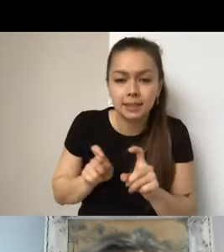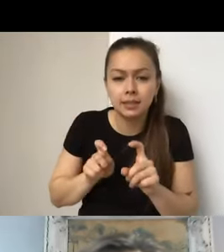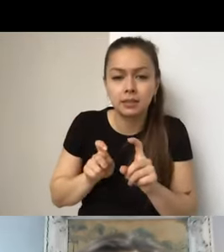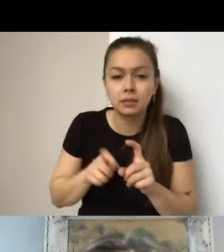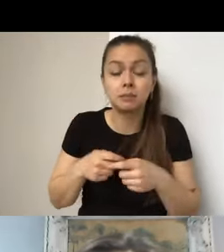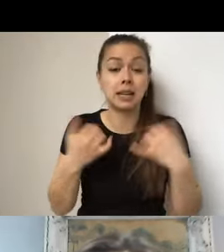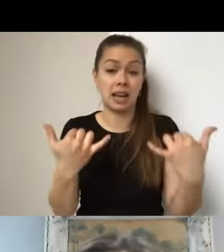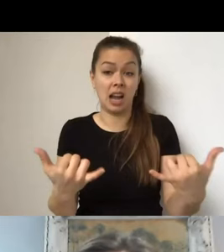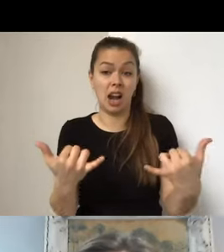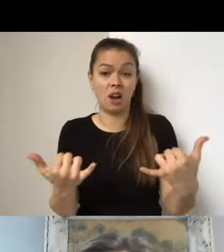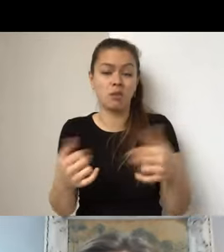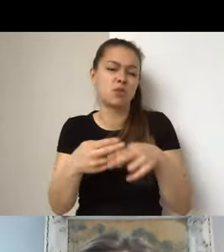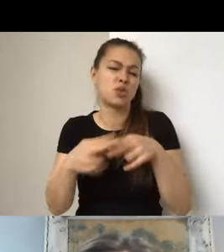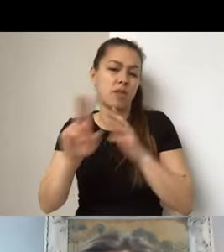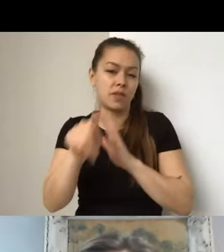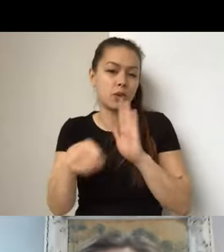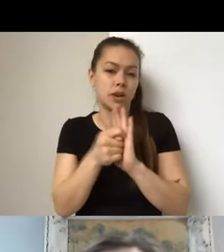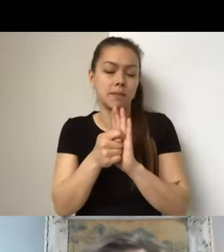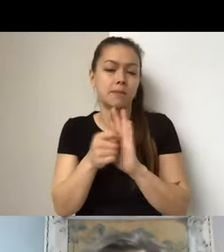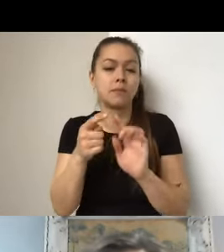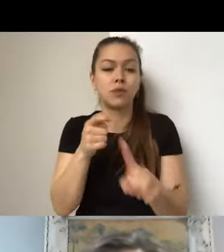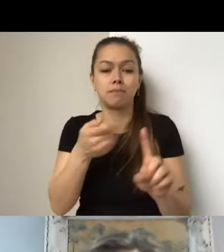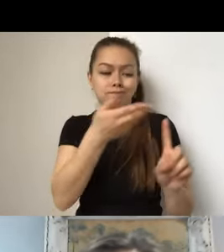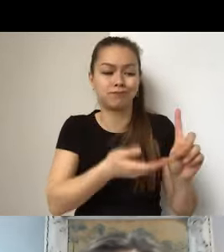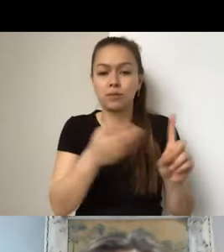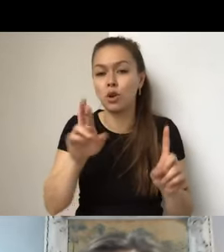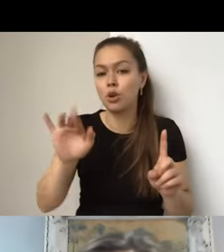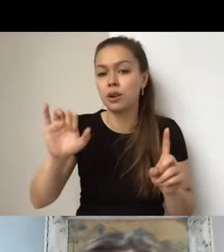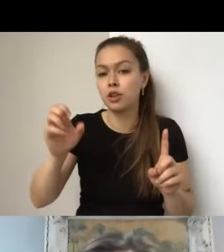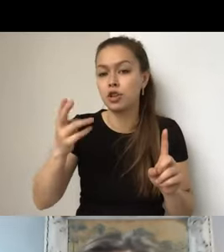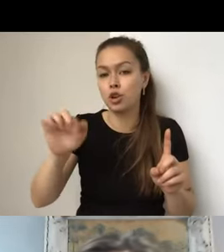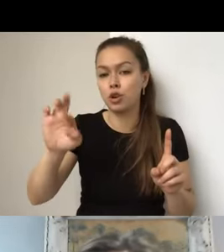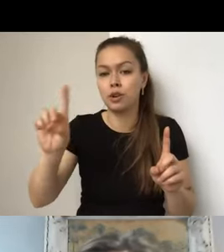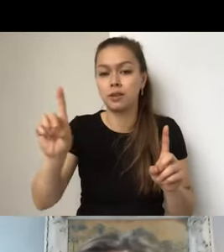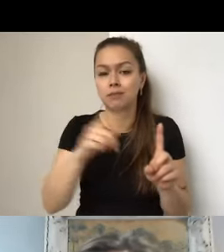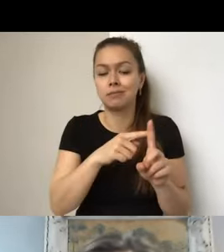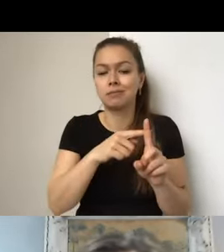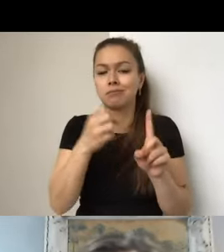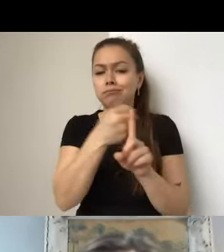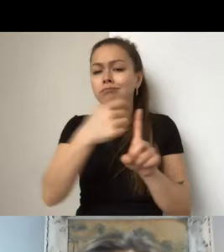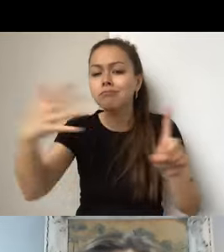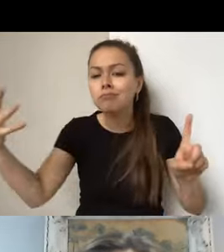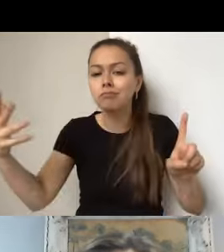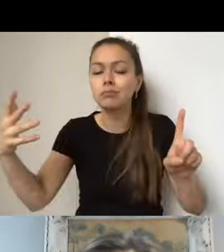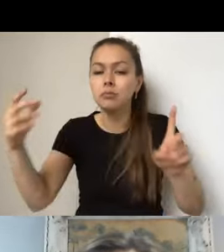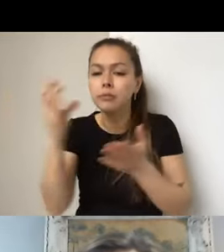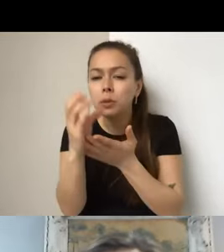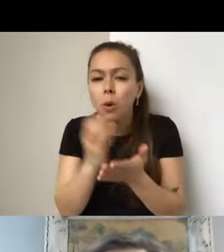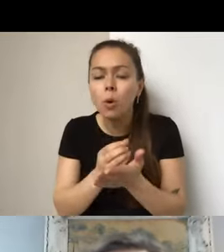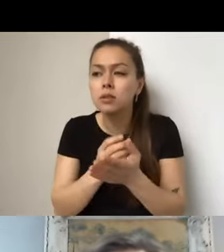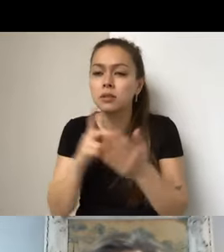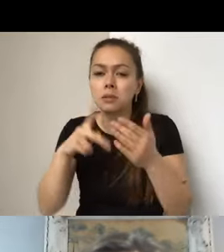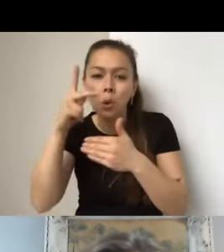from Richard, um, talking about the course and talking about, um, this program,